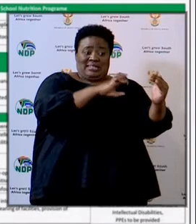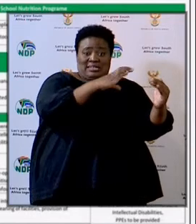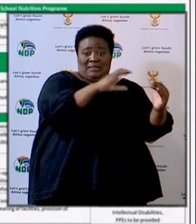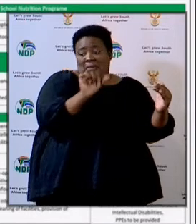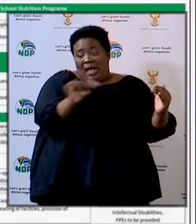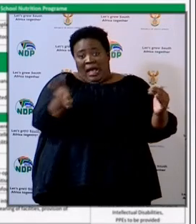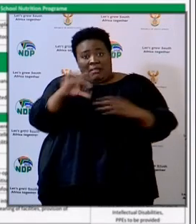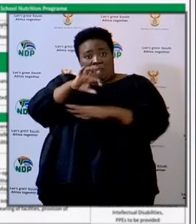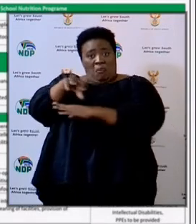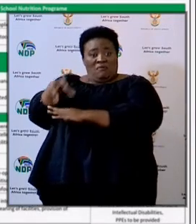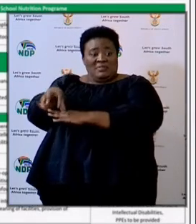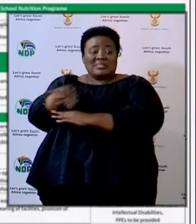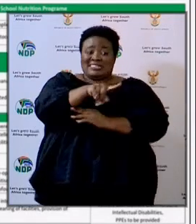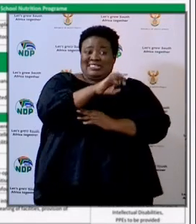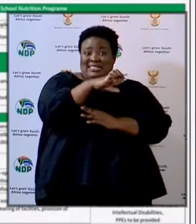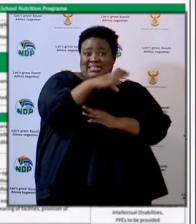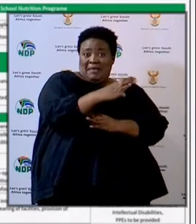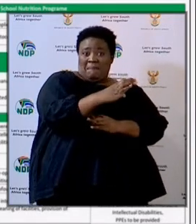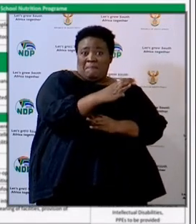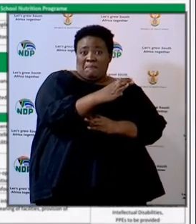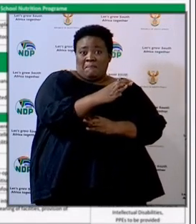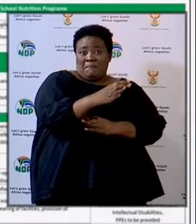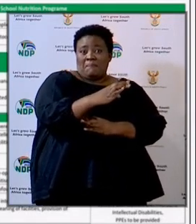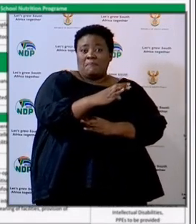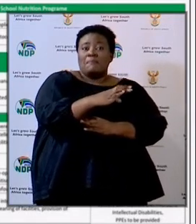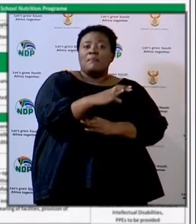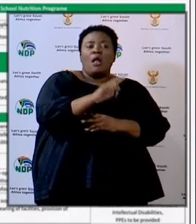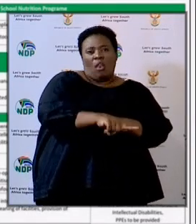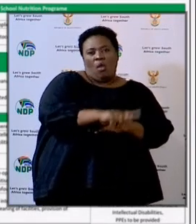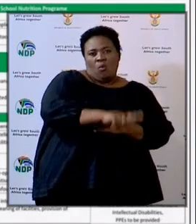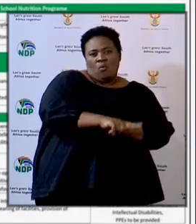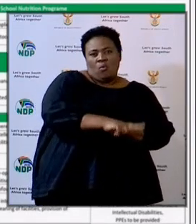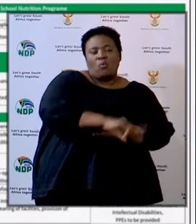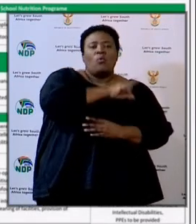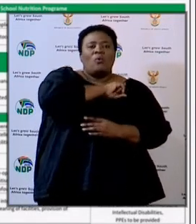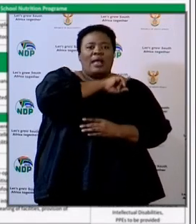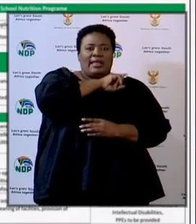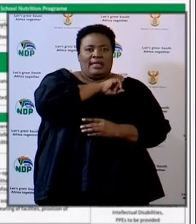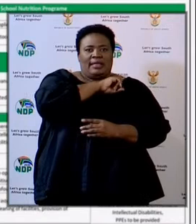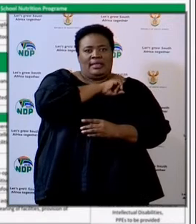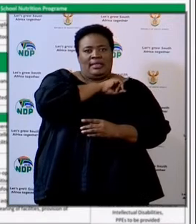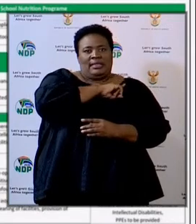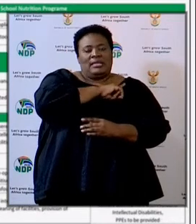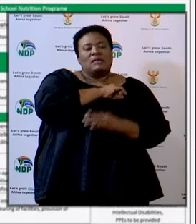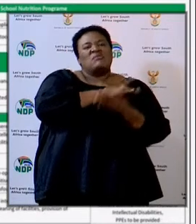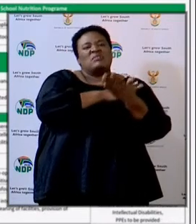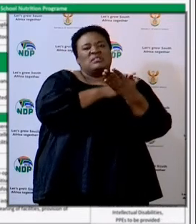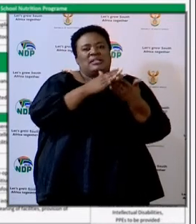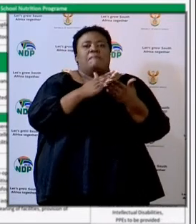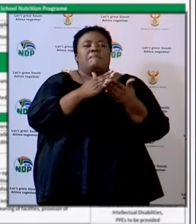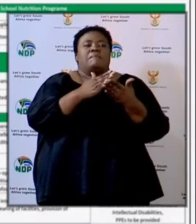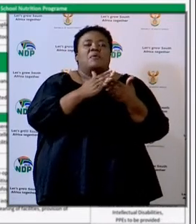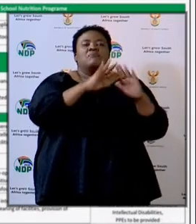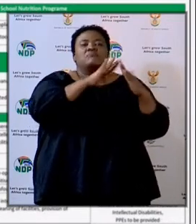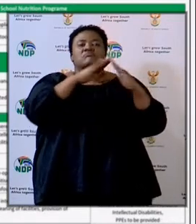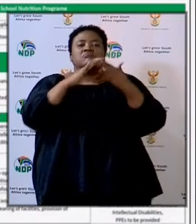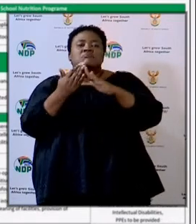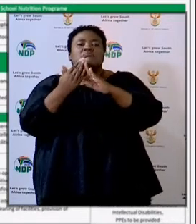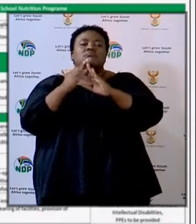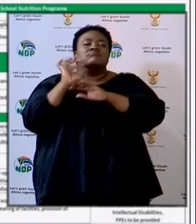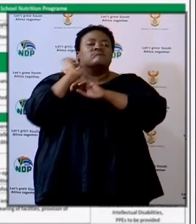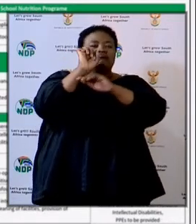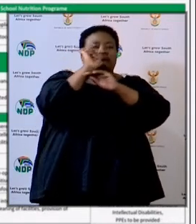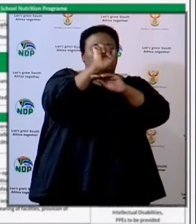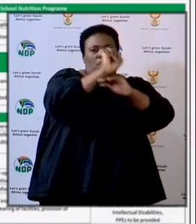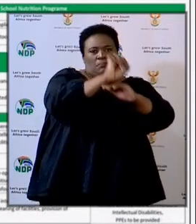provision of COVID essentials in the Eastern Cape to schools is the lowest, simply because of some of those community protests.